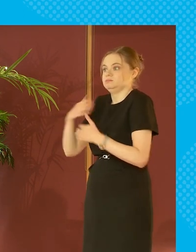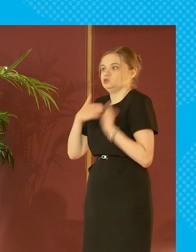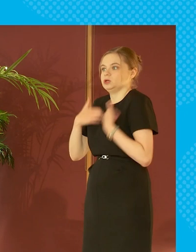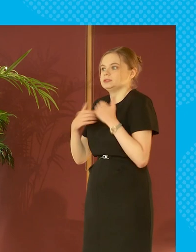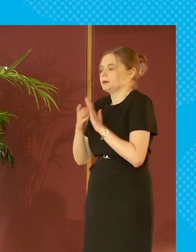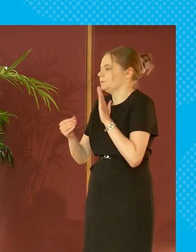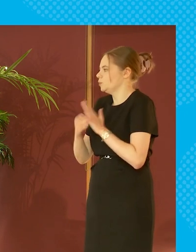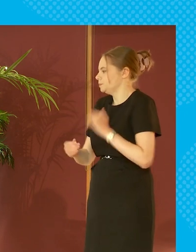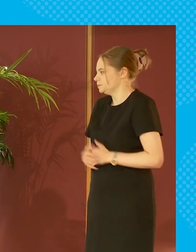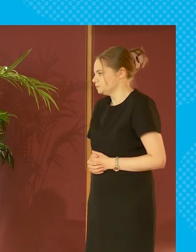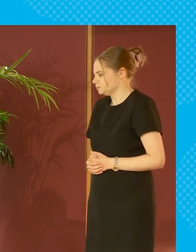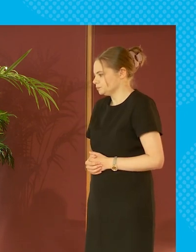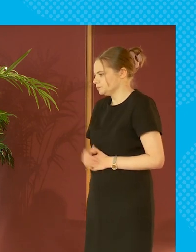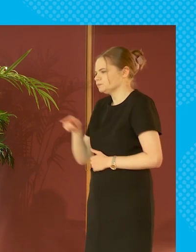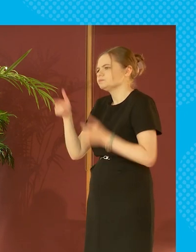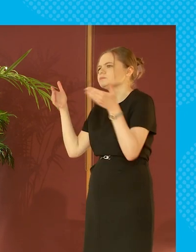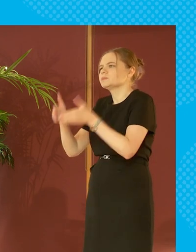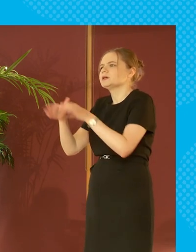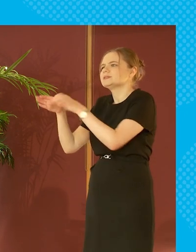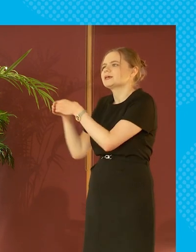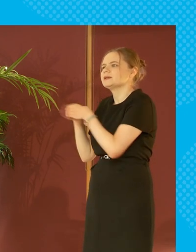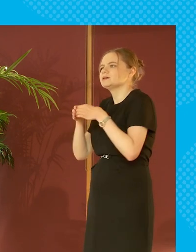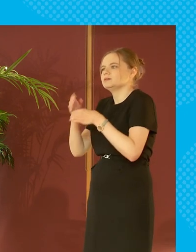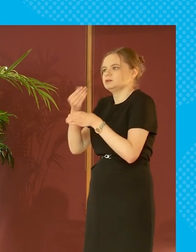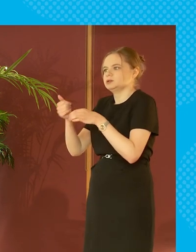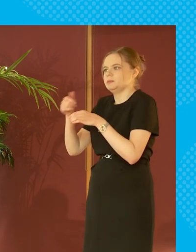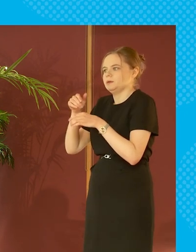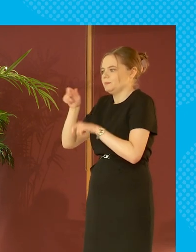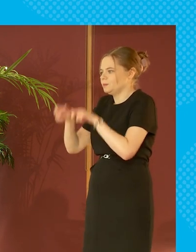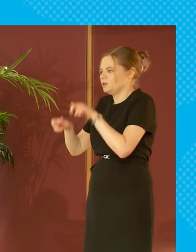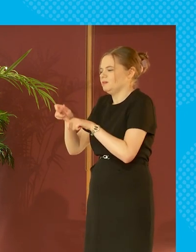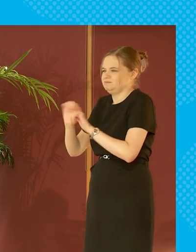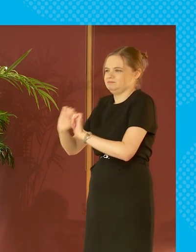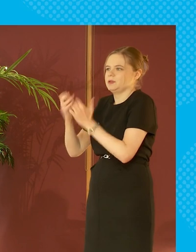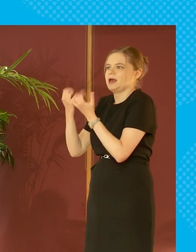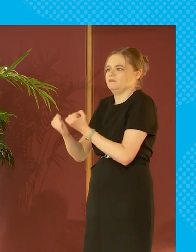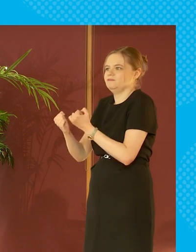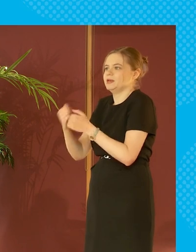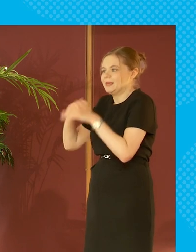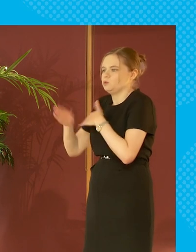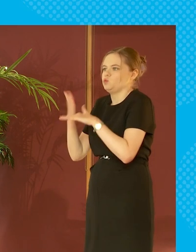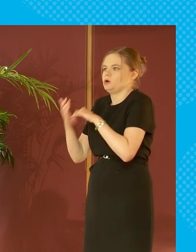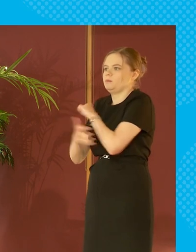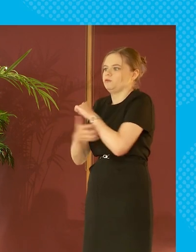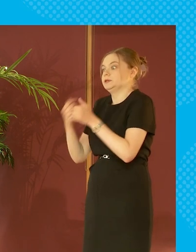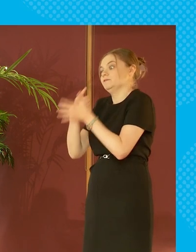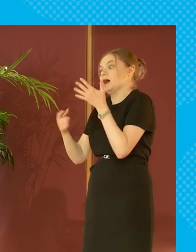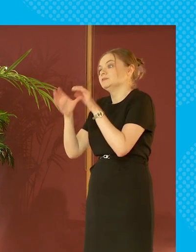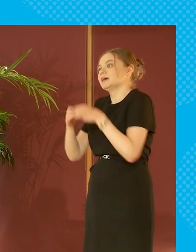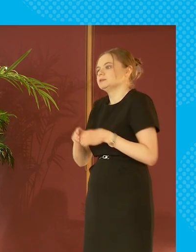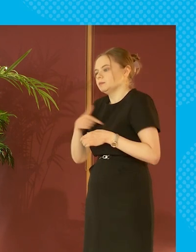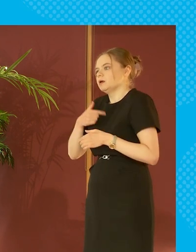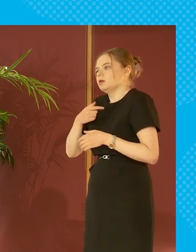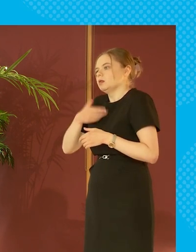like if you look at the the sectors where people work who tend to be in in work poverty there's five sectors in particular i won't try